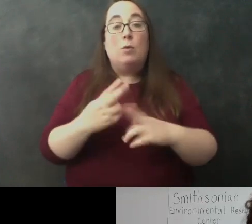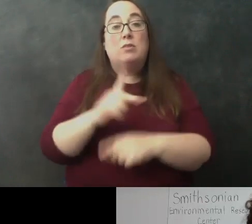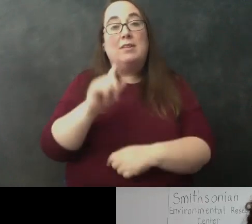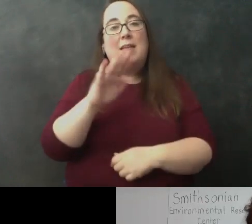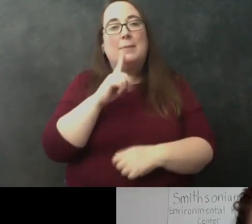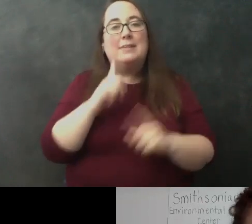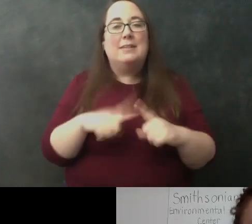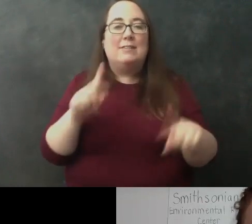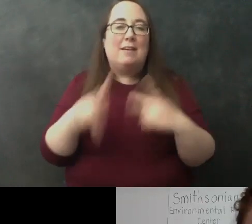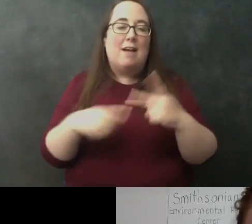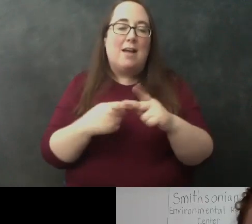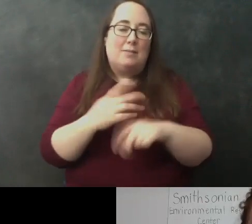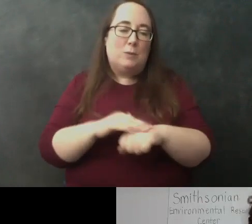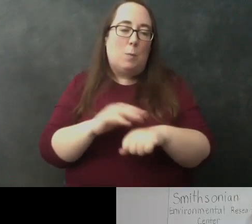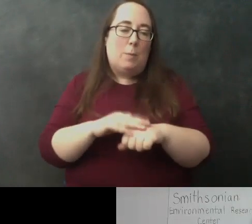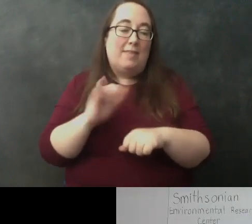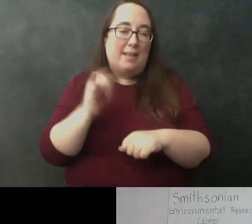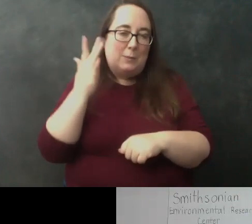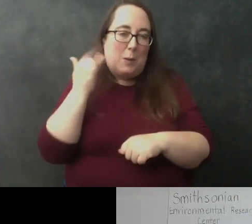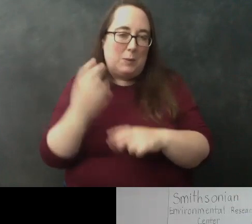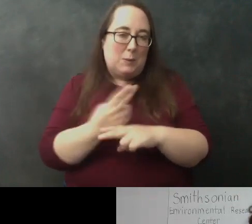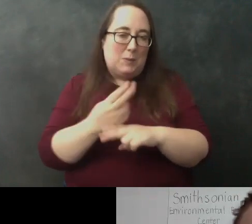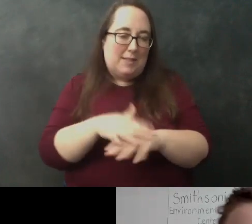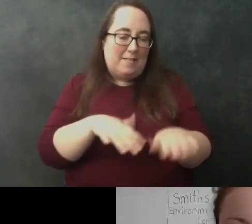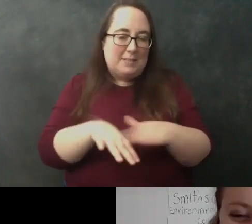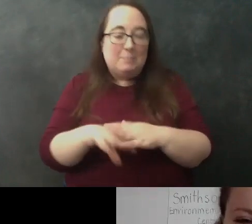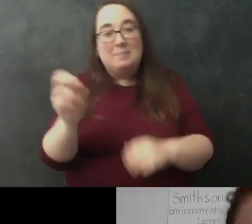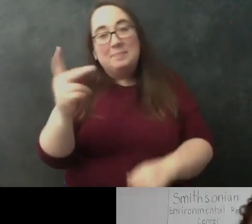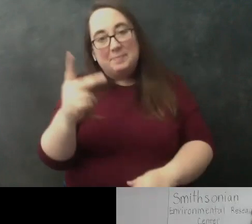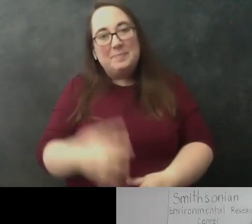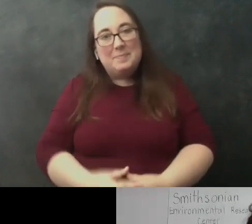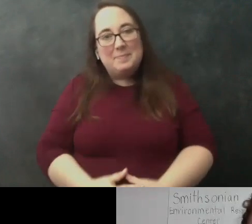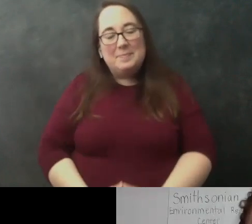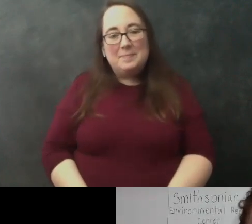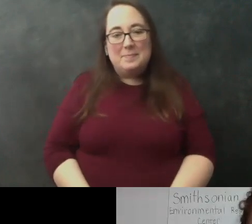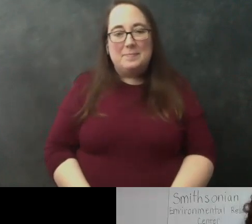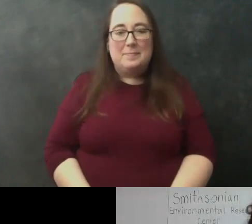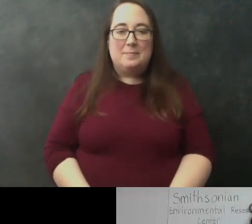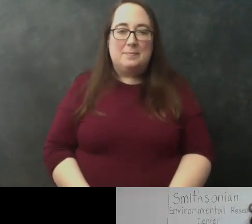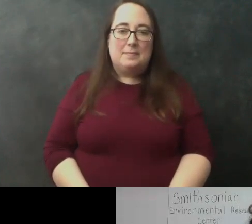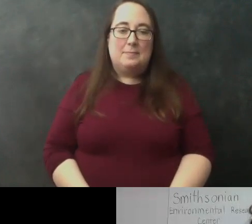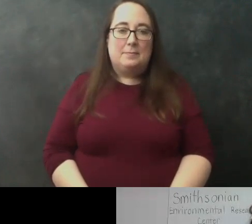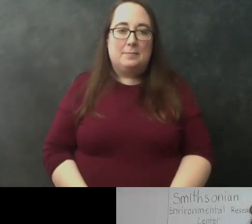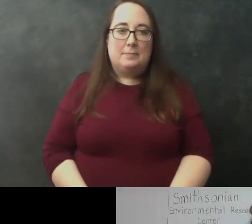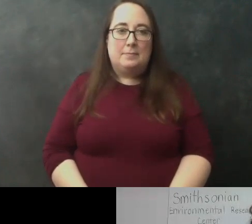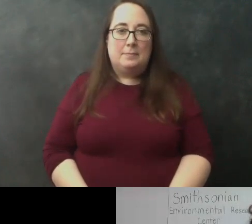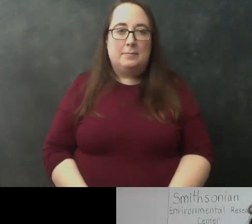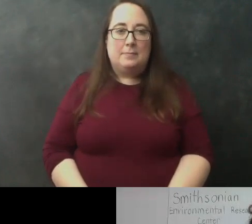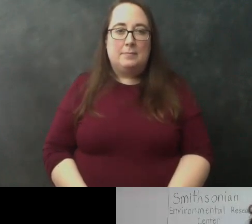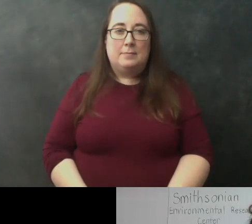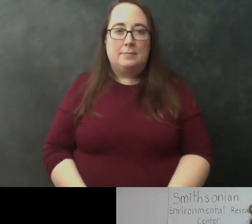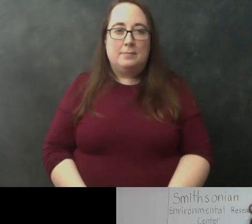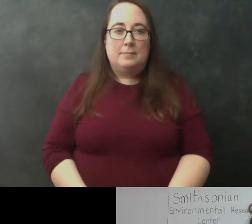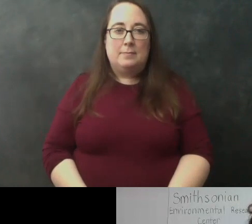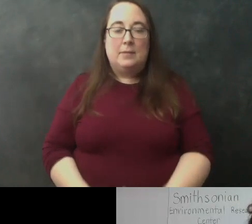of soap and that's why we have to use gloves gotcha okay thank you you're welcome um so we also use a lot